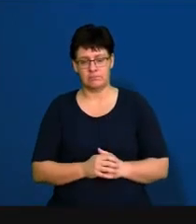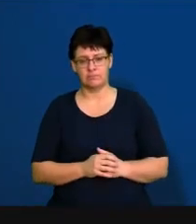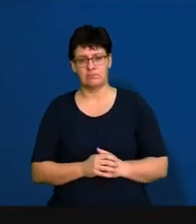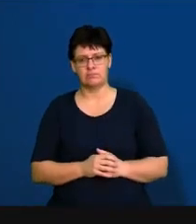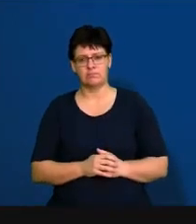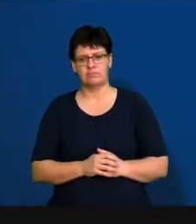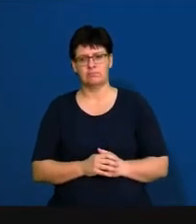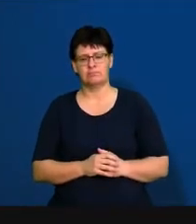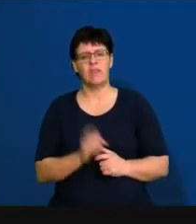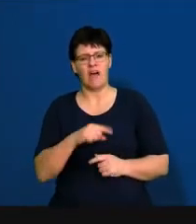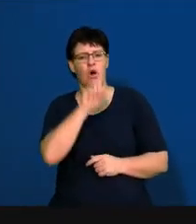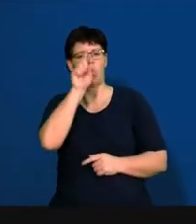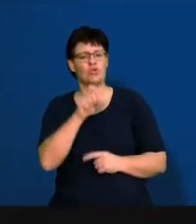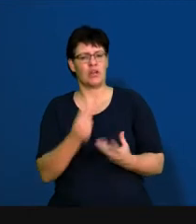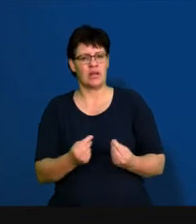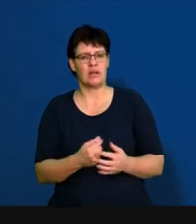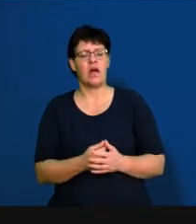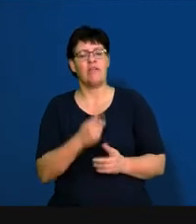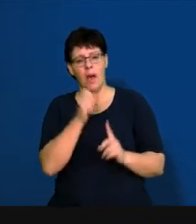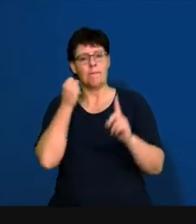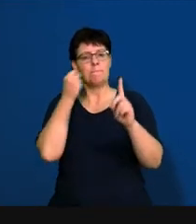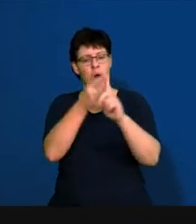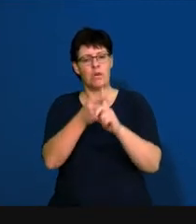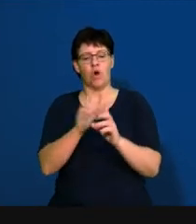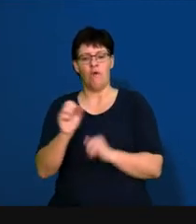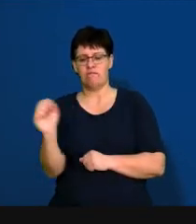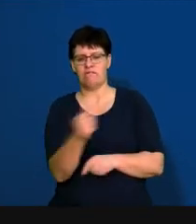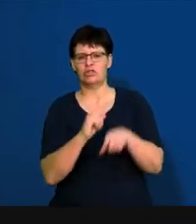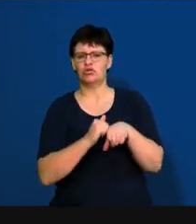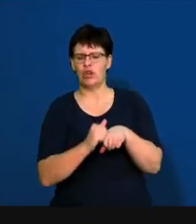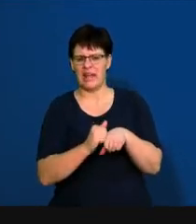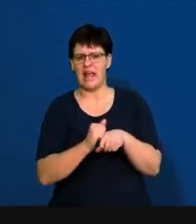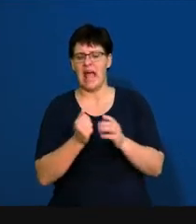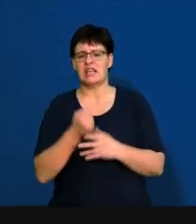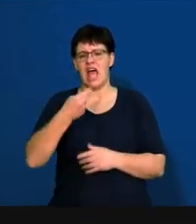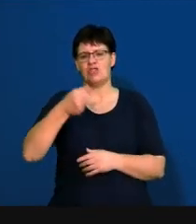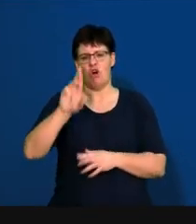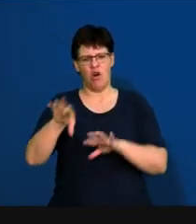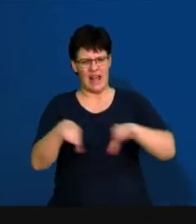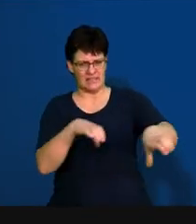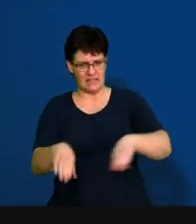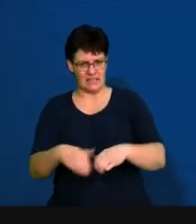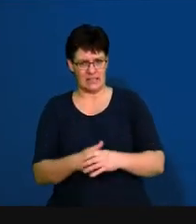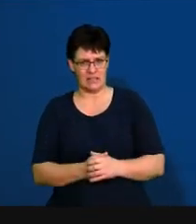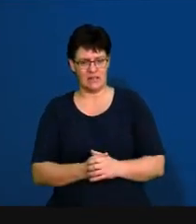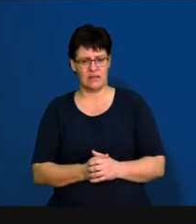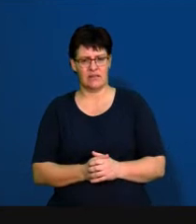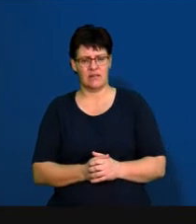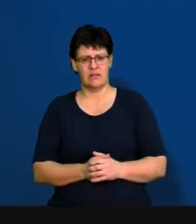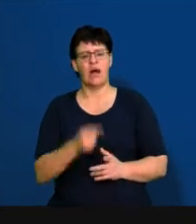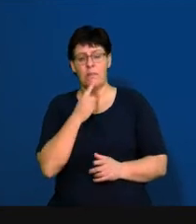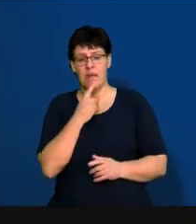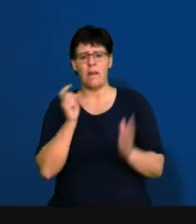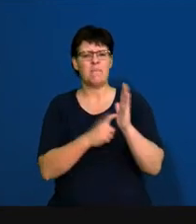All right. We're going to go through a question now. Outline the purpose of induction as a human resources activity. This is